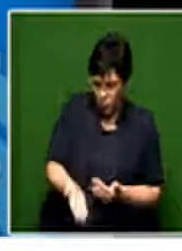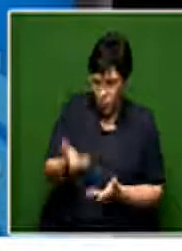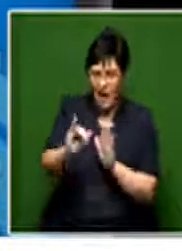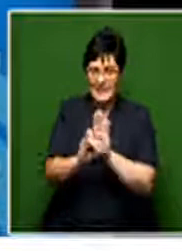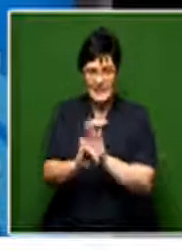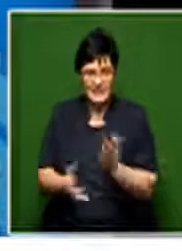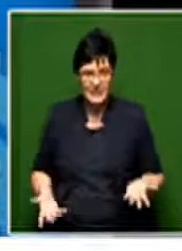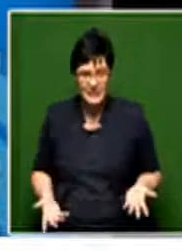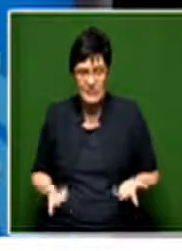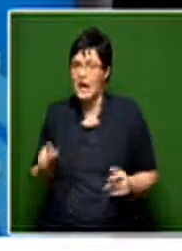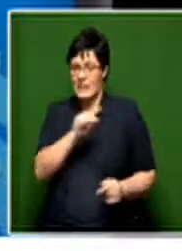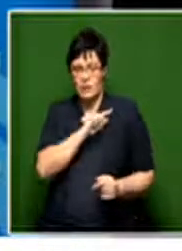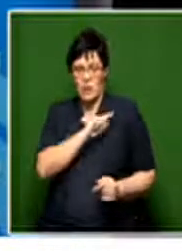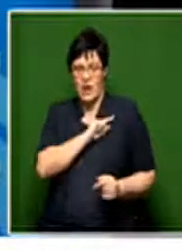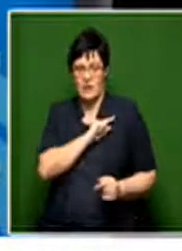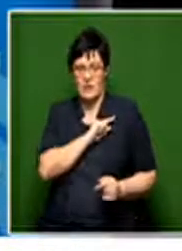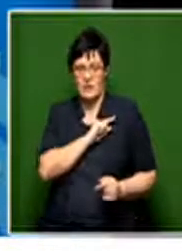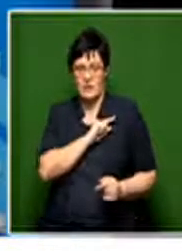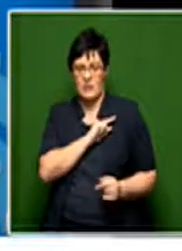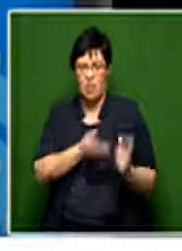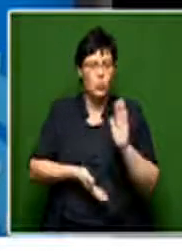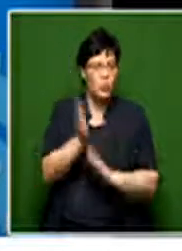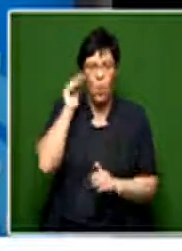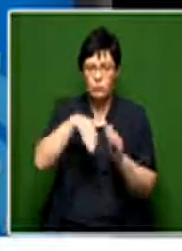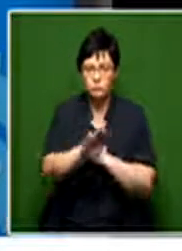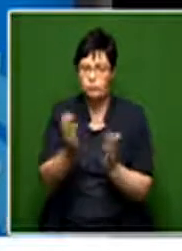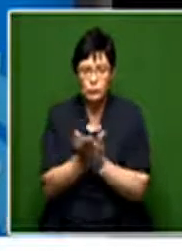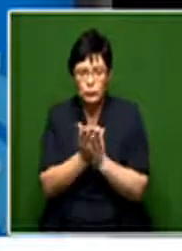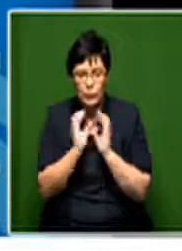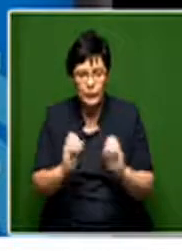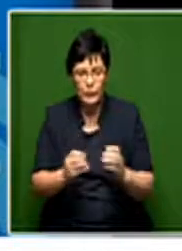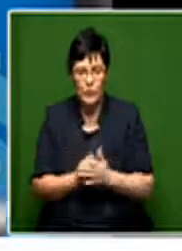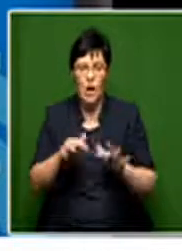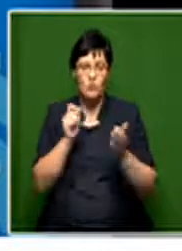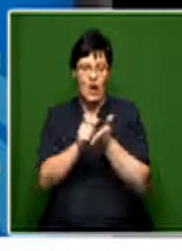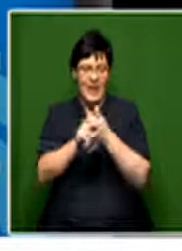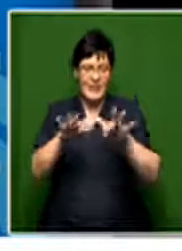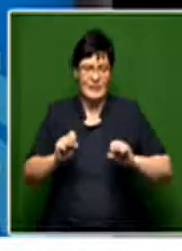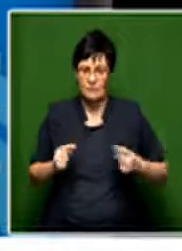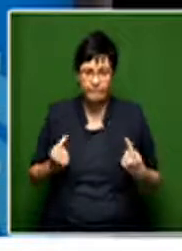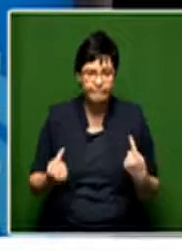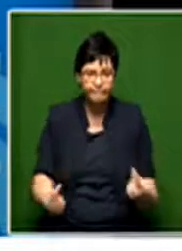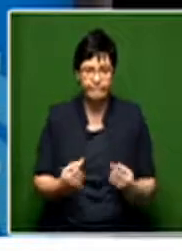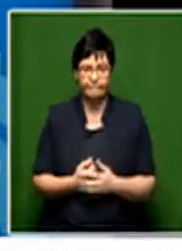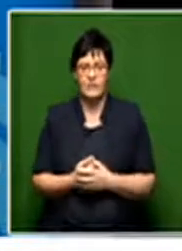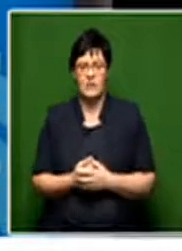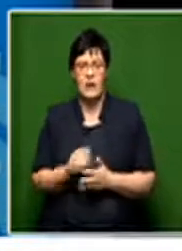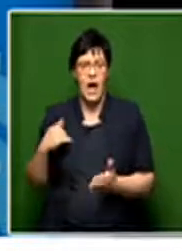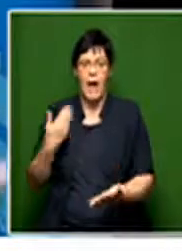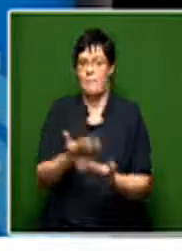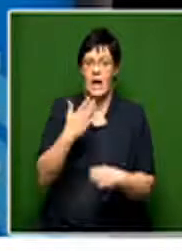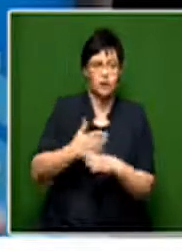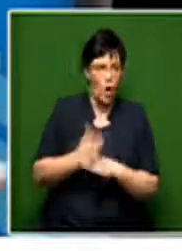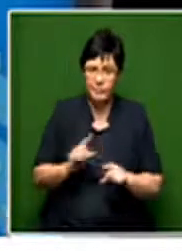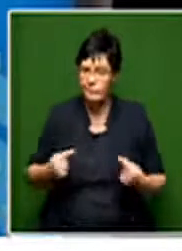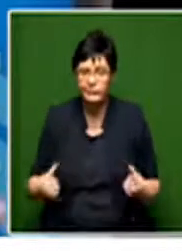And therefore, you cannot go to school. You cannot sit exams. You cannot apply for a